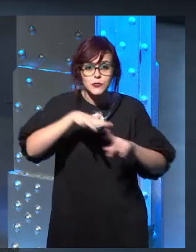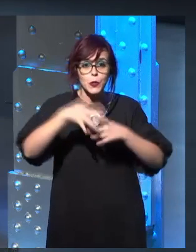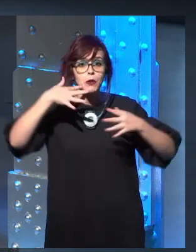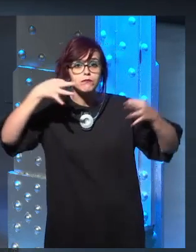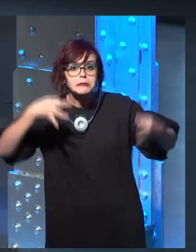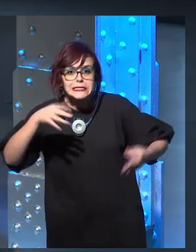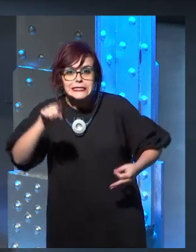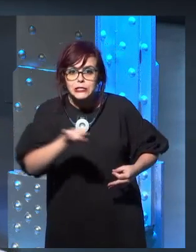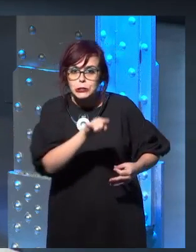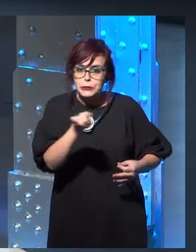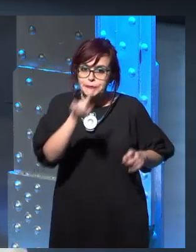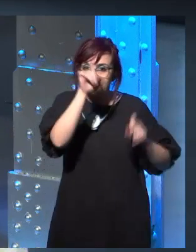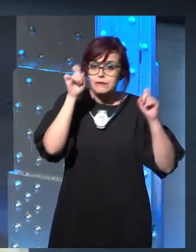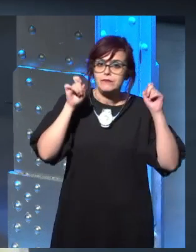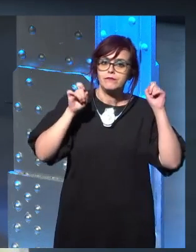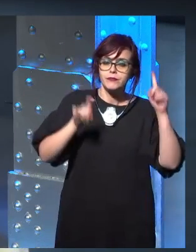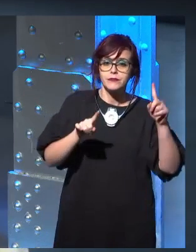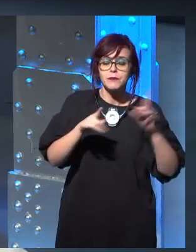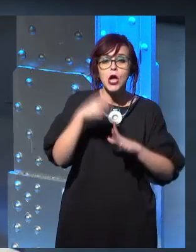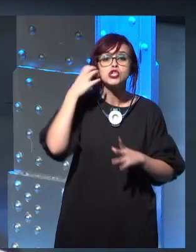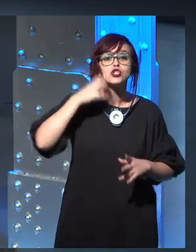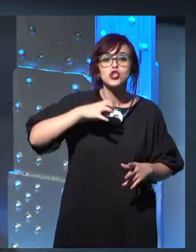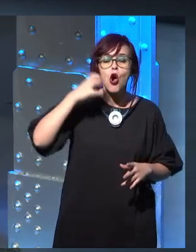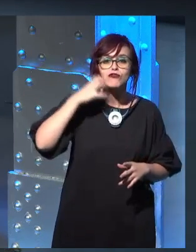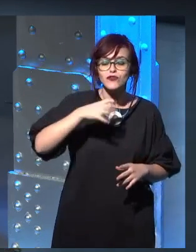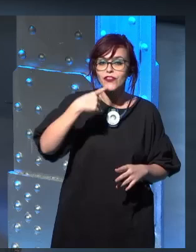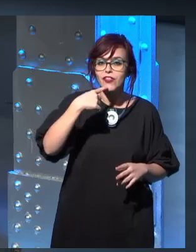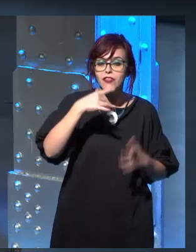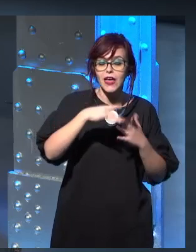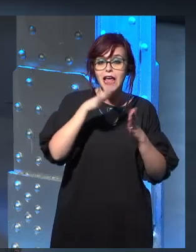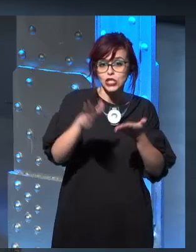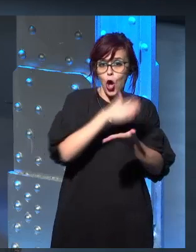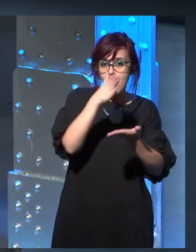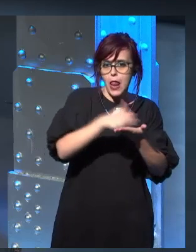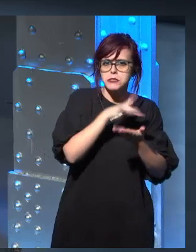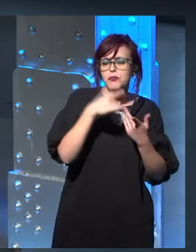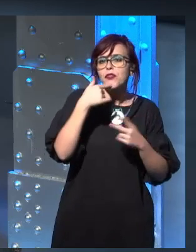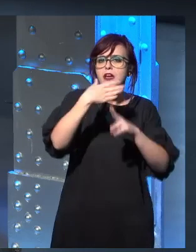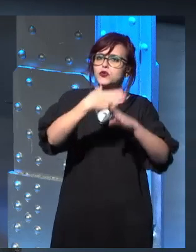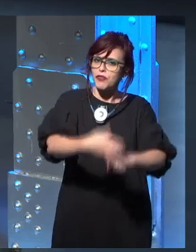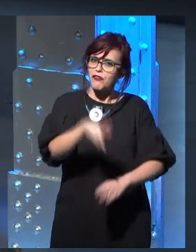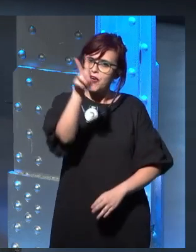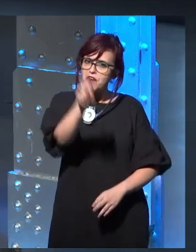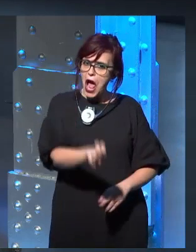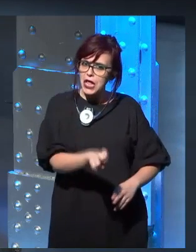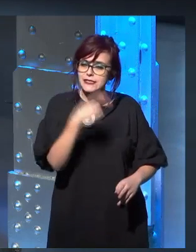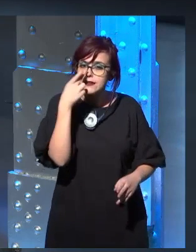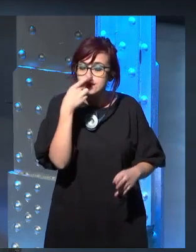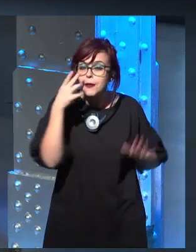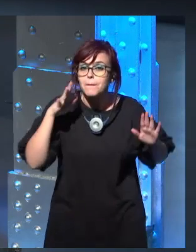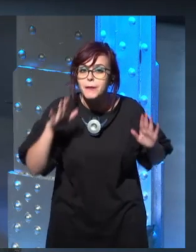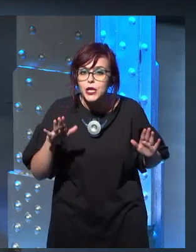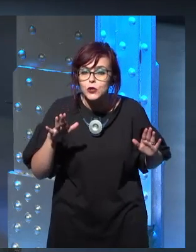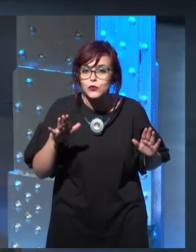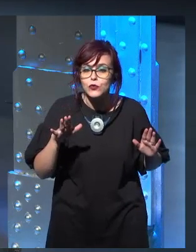it, and it's not as interesting. I, I think, I slightly disagree with him in the sense that, you know, people read historical fiction. He's a great fan of historical fiction.